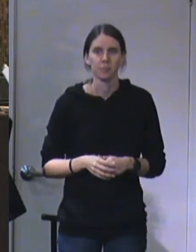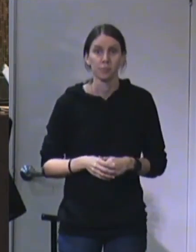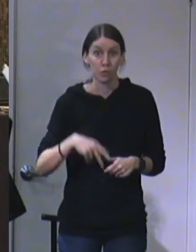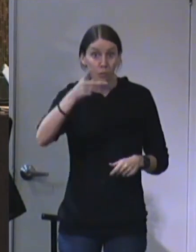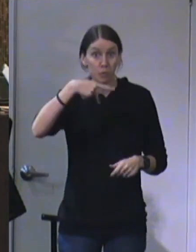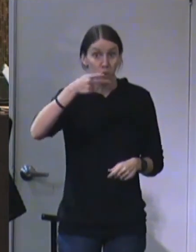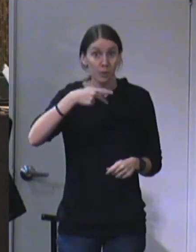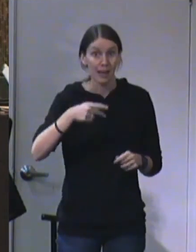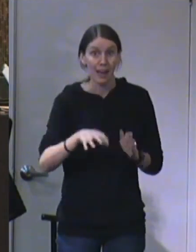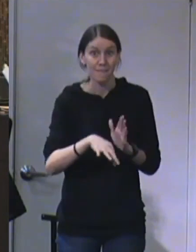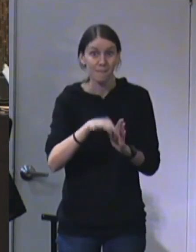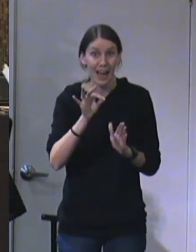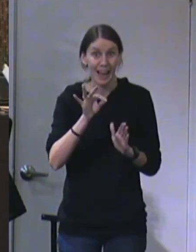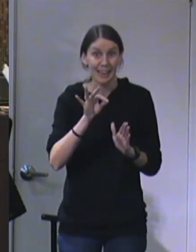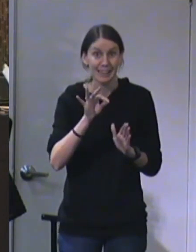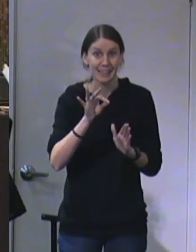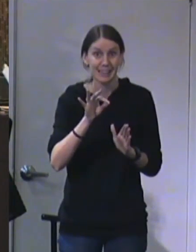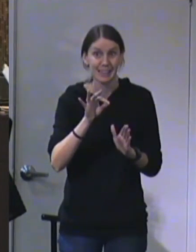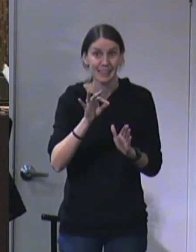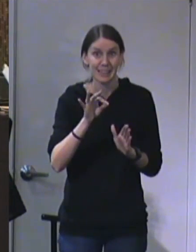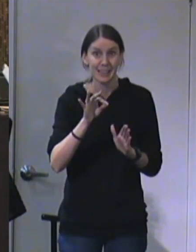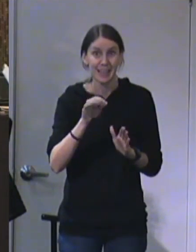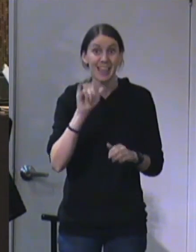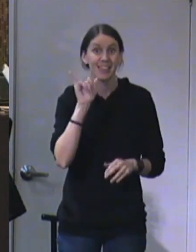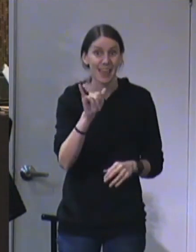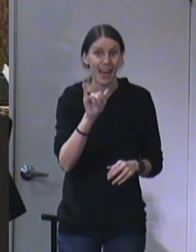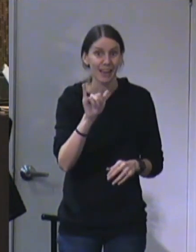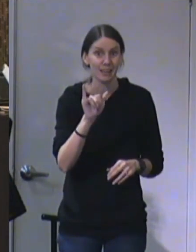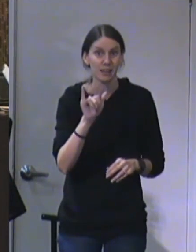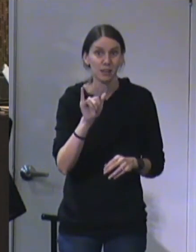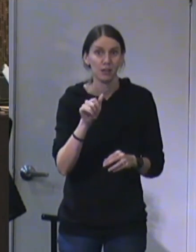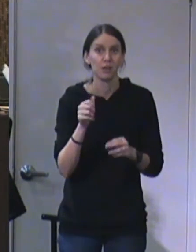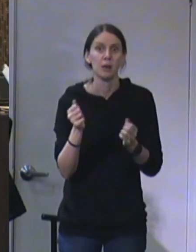Now, you and I find it in the sacrifice of Jesus Christ.